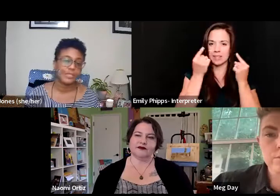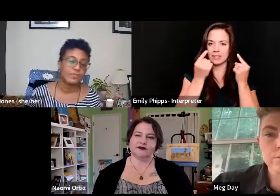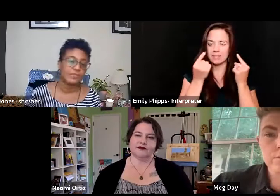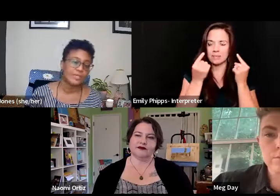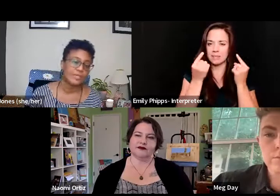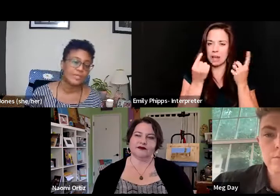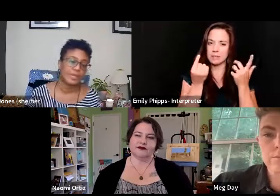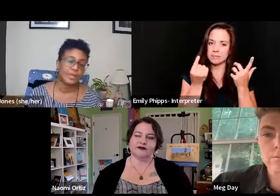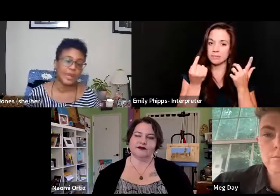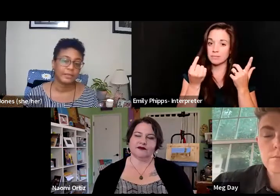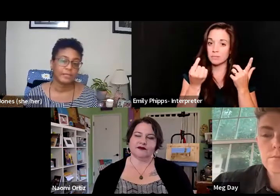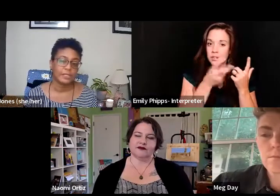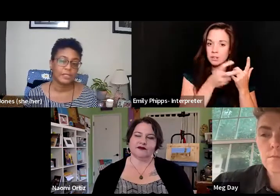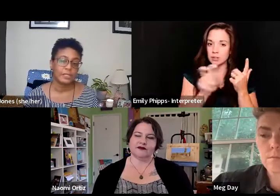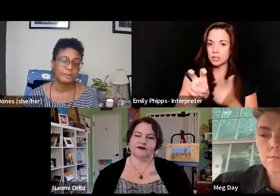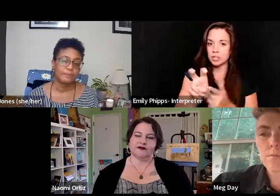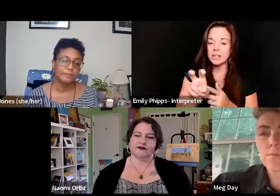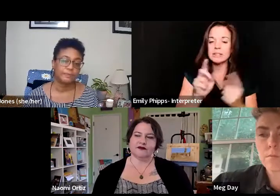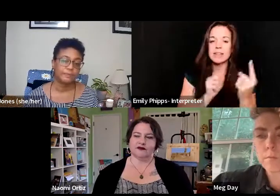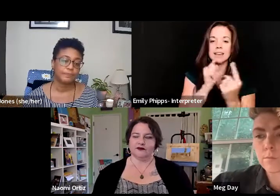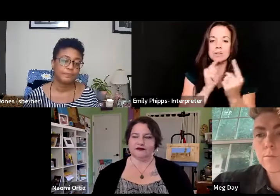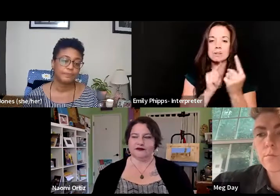-person events and gatherings?